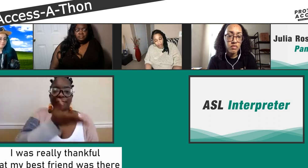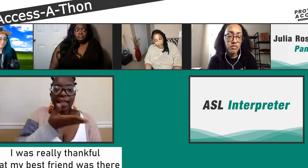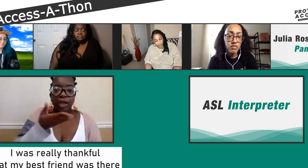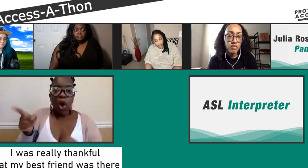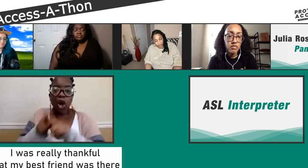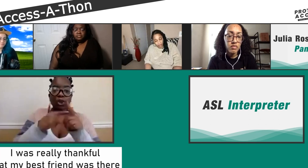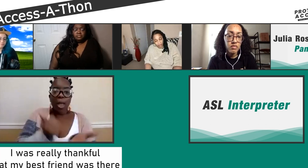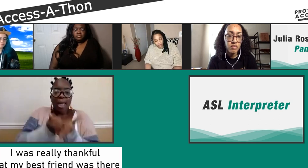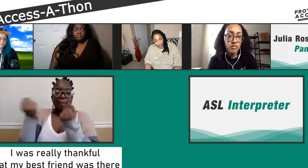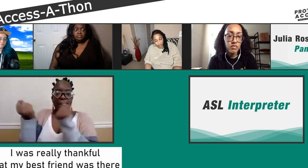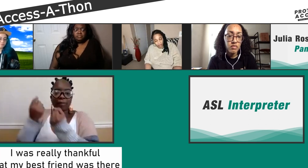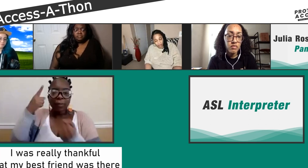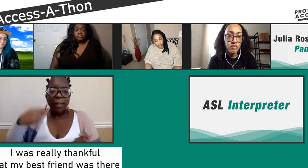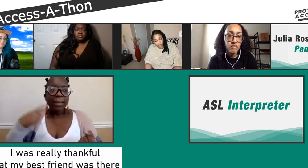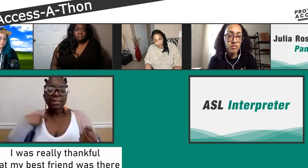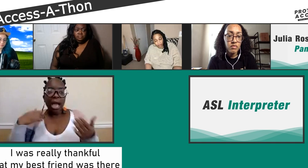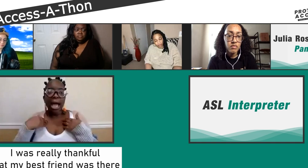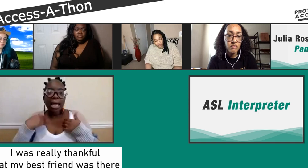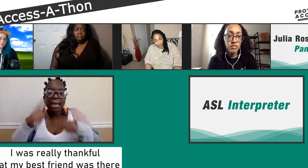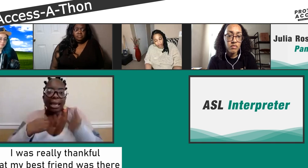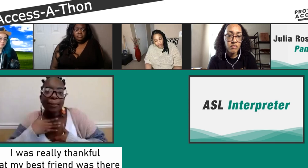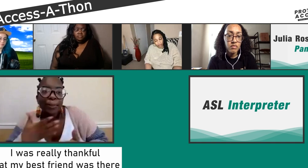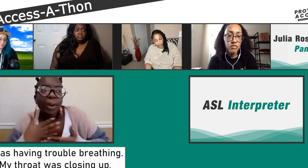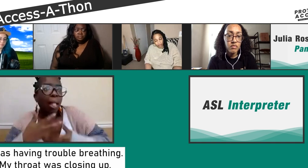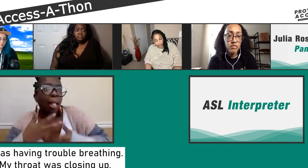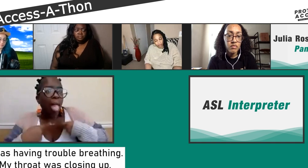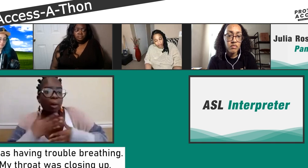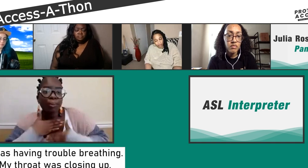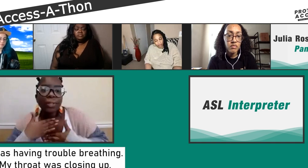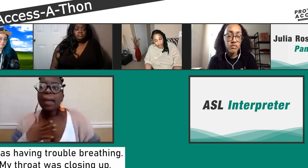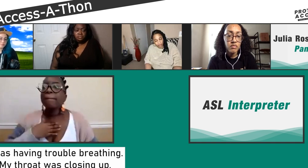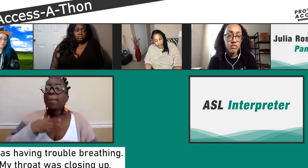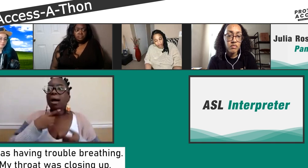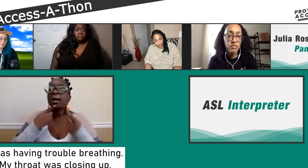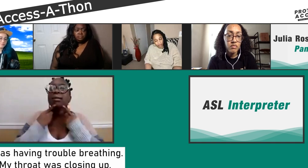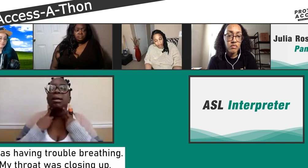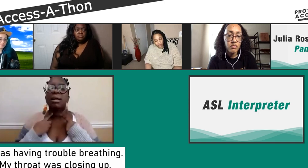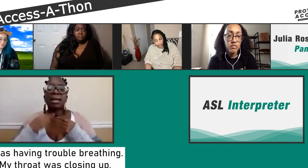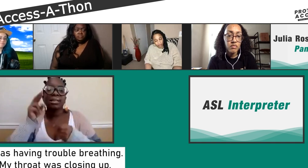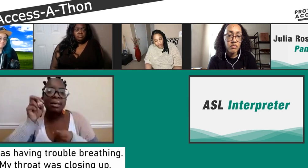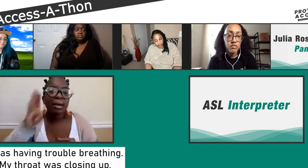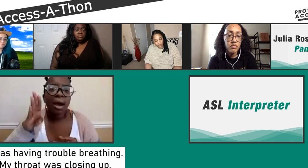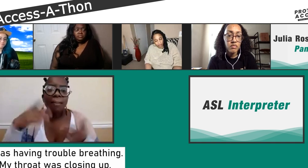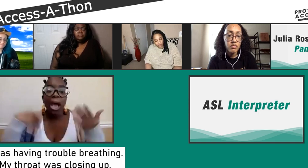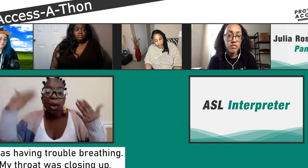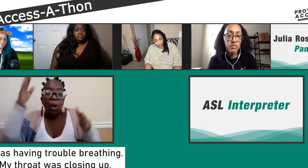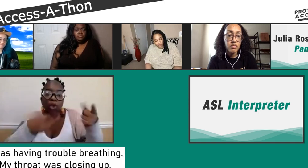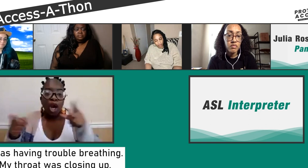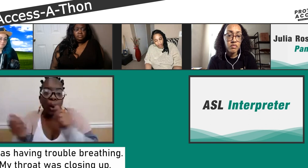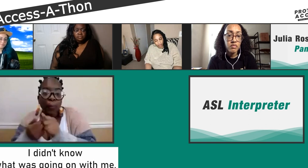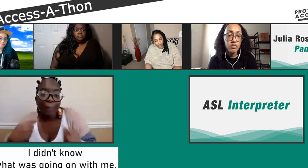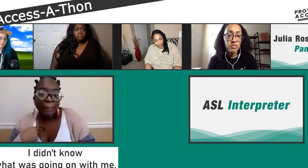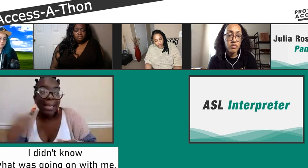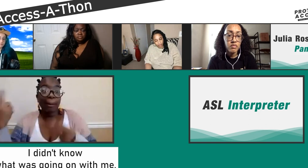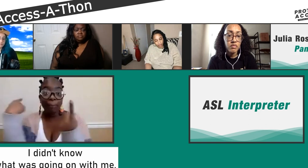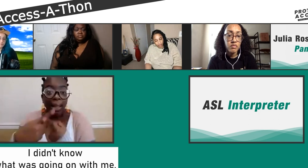I'm very thankful that my best friend was there, because she helped advocate for me. Because I couldn't breathe. I had trouble breathing. My throat felt like